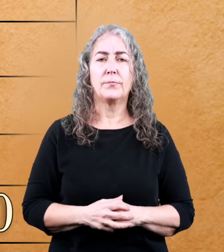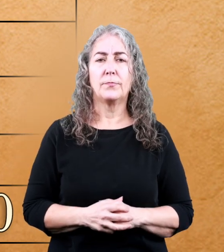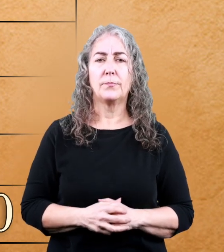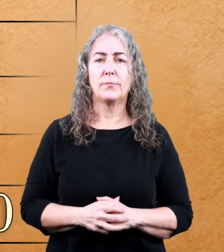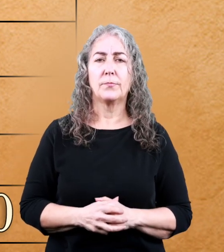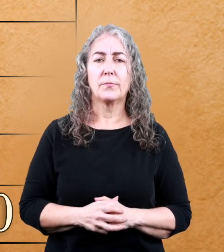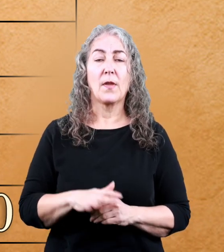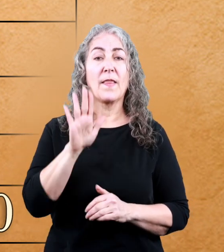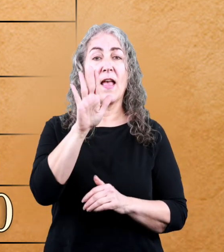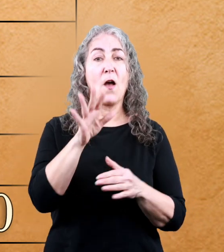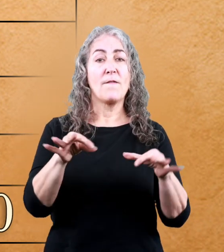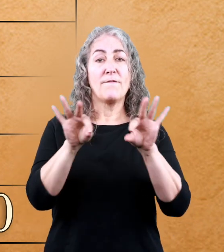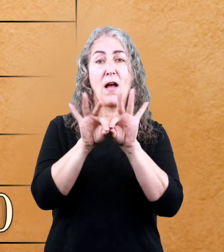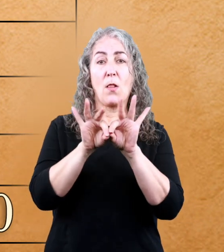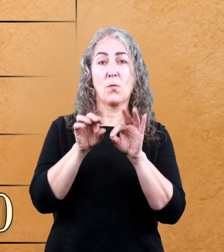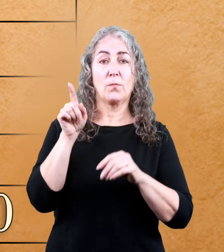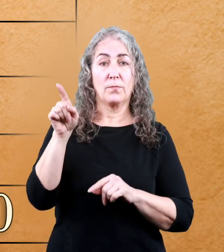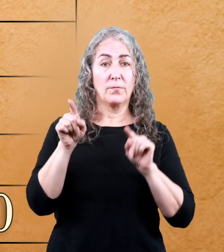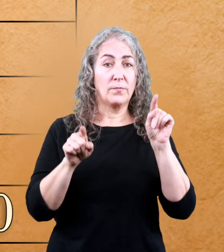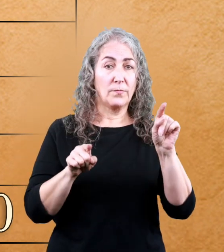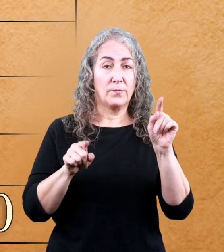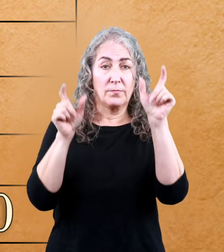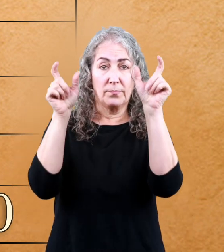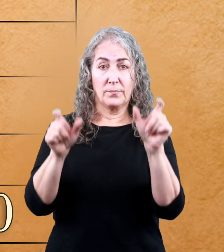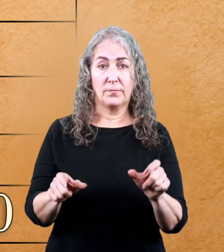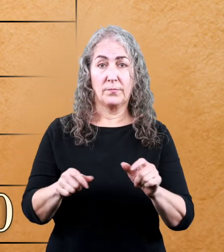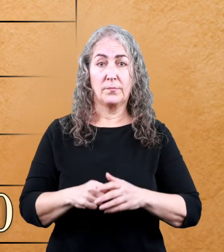seven Roman numerals and their values.